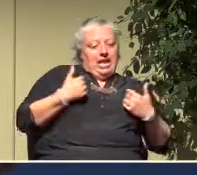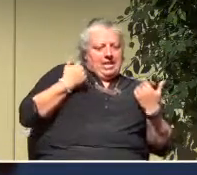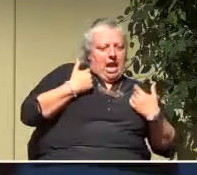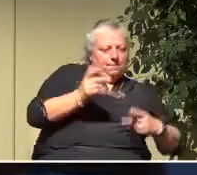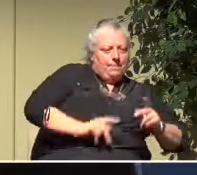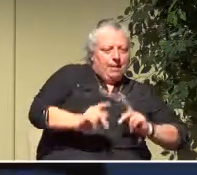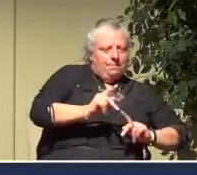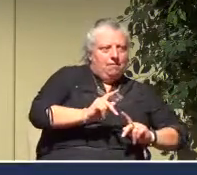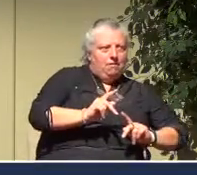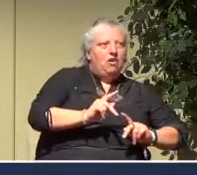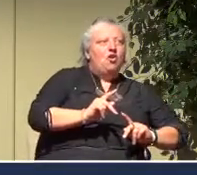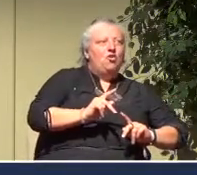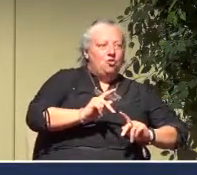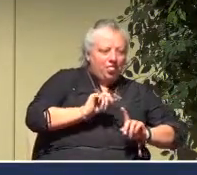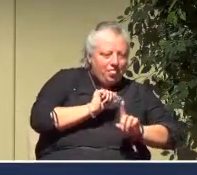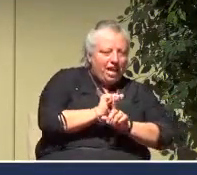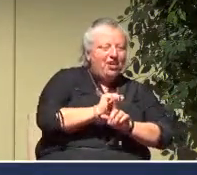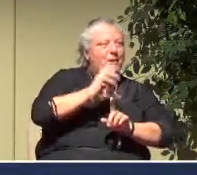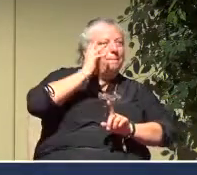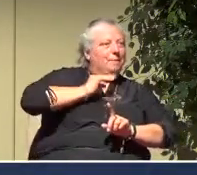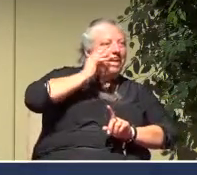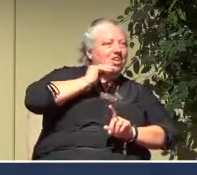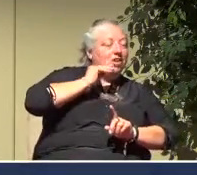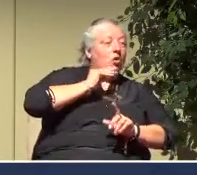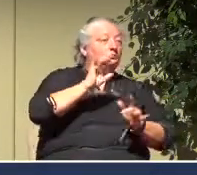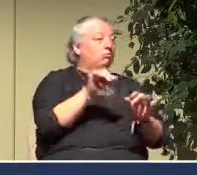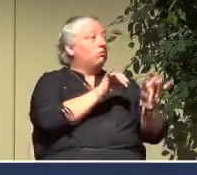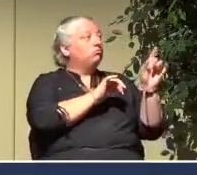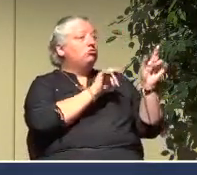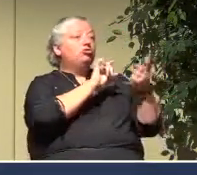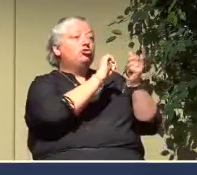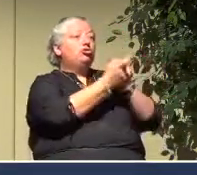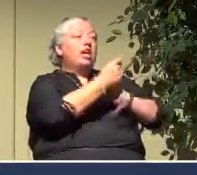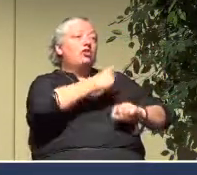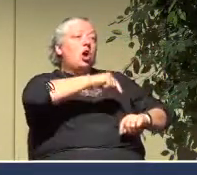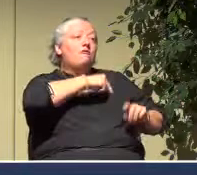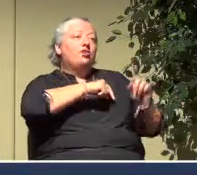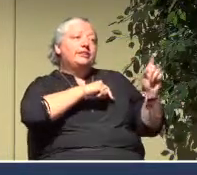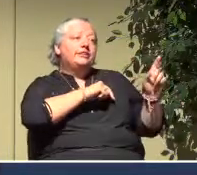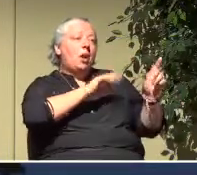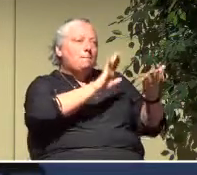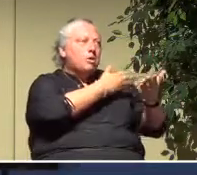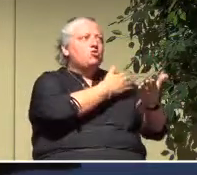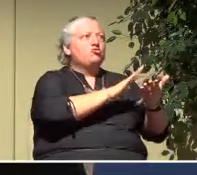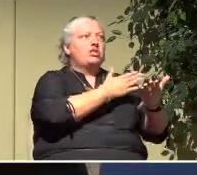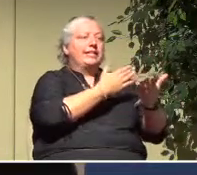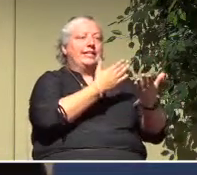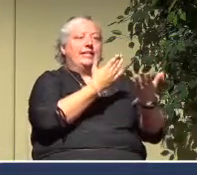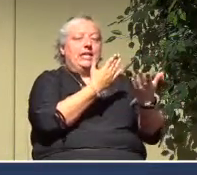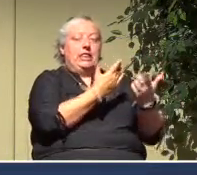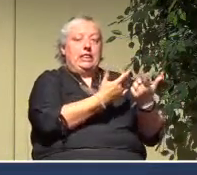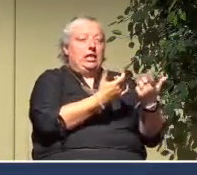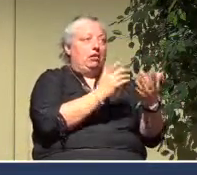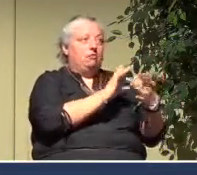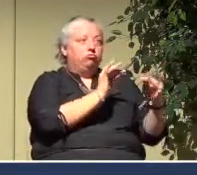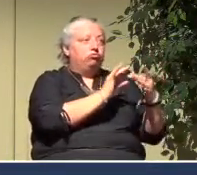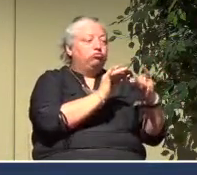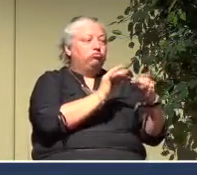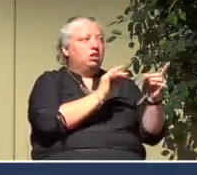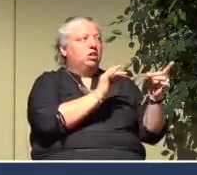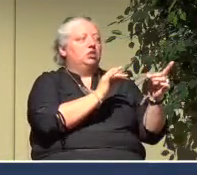generation, too, will have their own experience, like at a change conference, where that music and some of the things that were sung and speakers